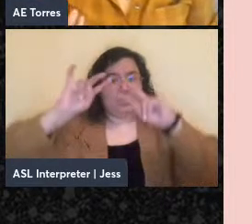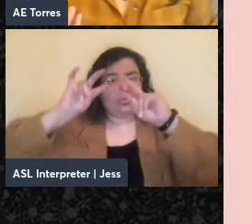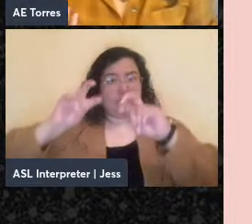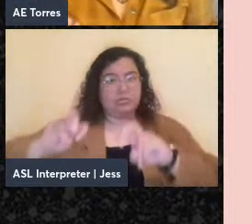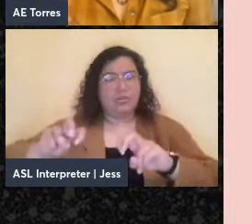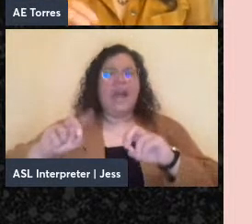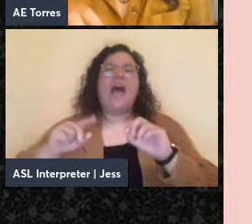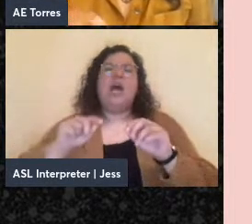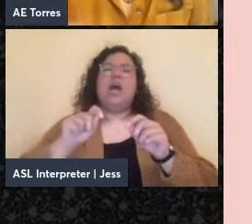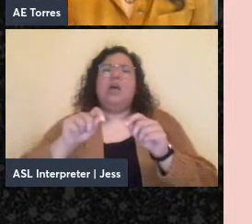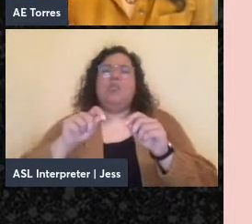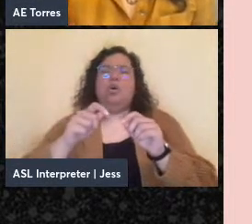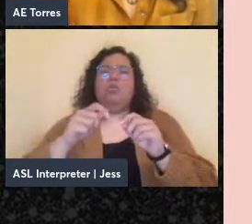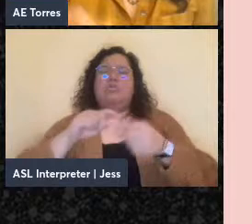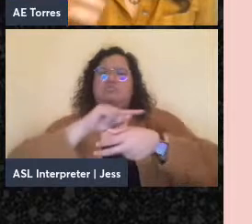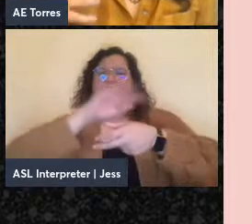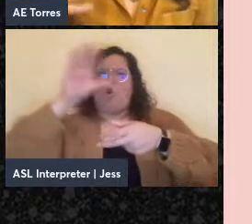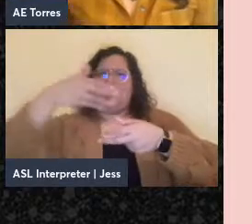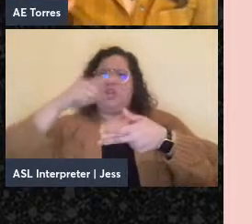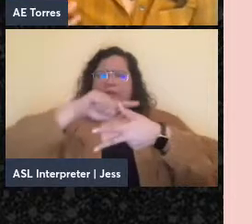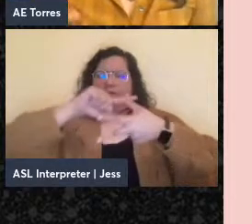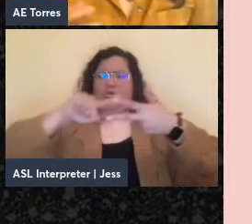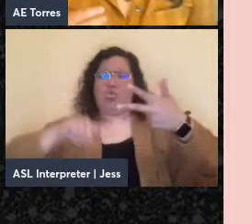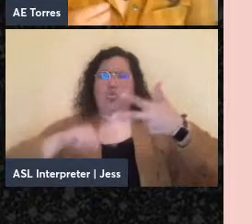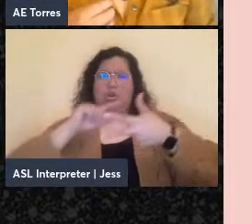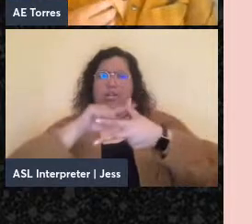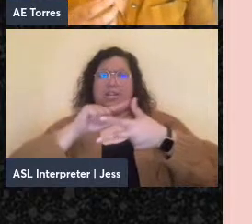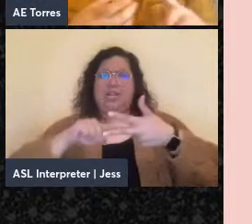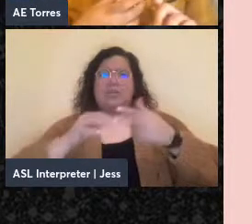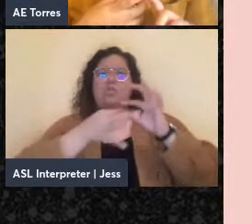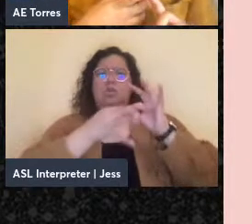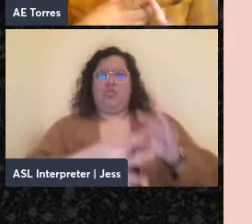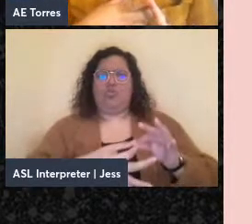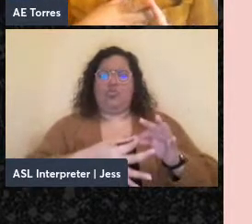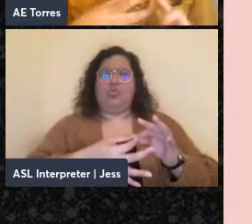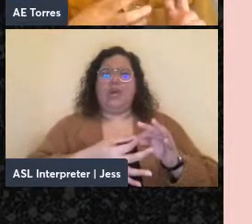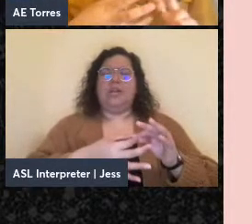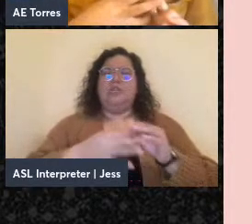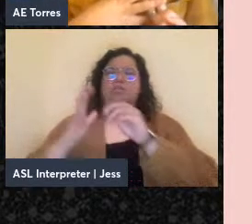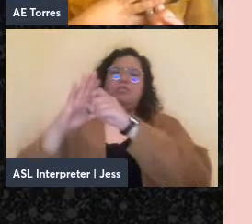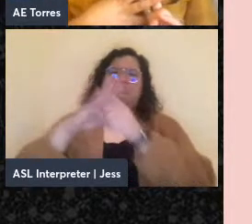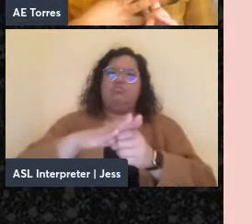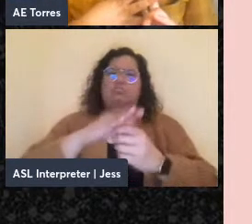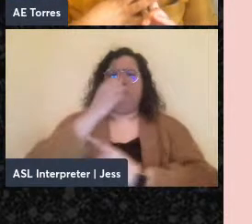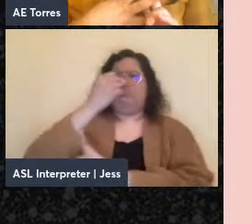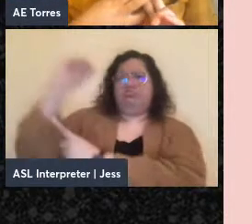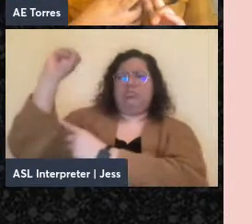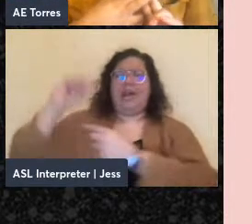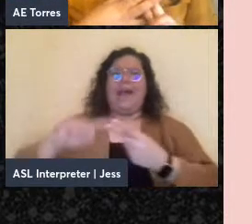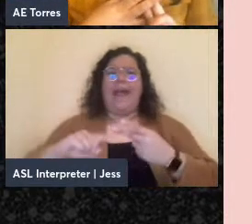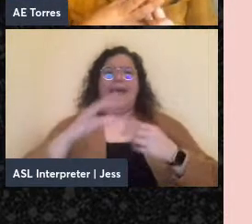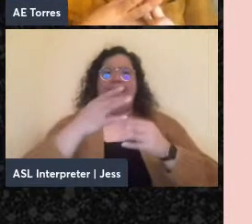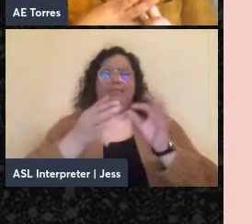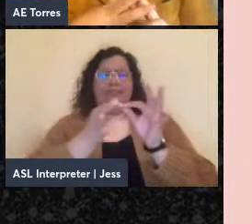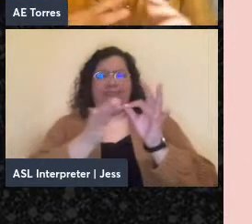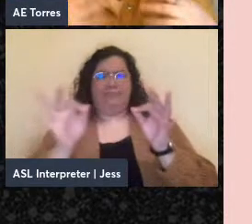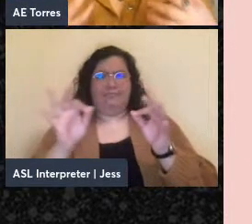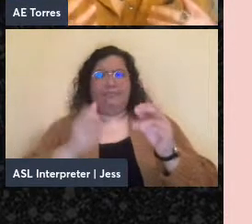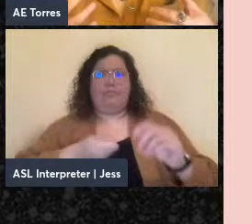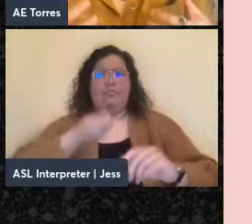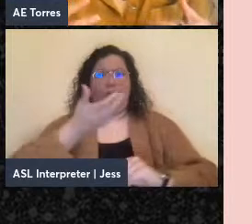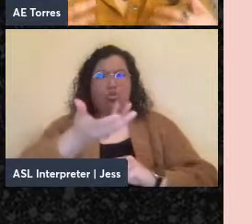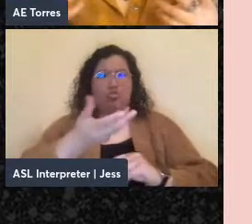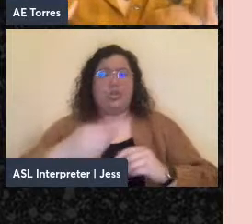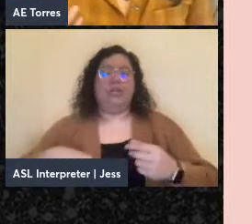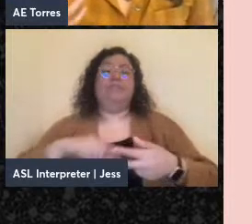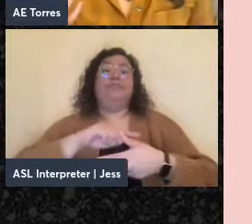three aspects related to anarchism and language. The first is poetry, the second is language politics, and